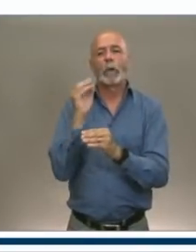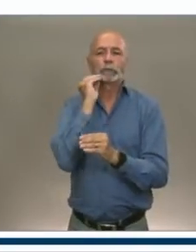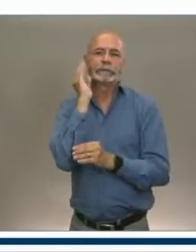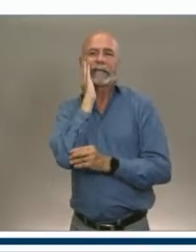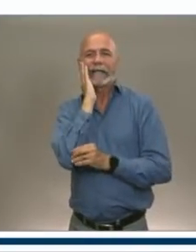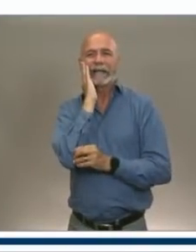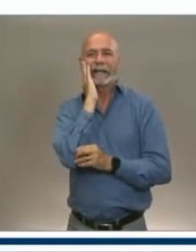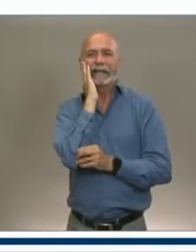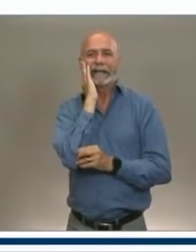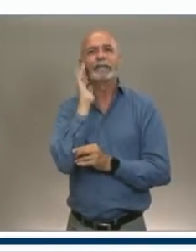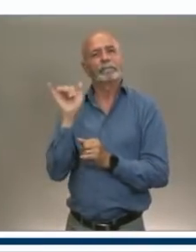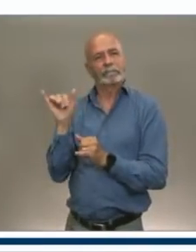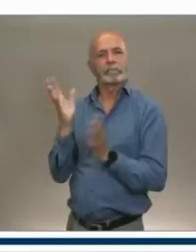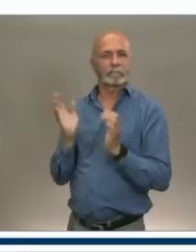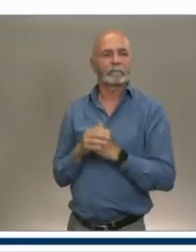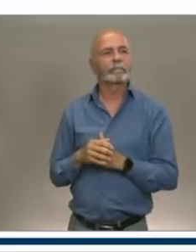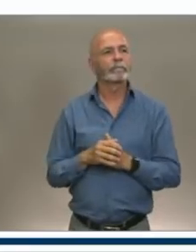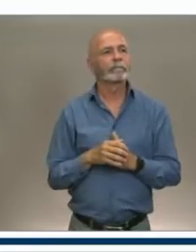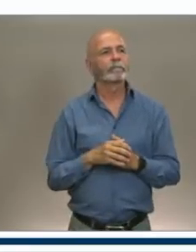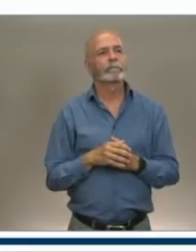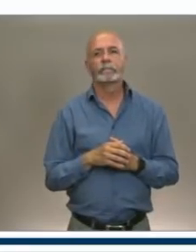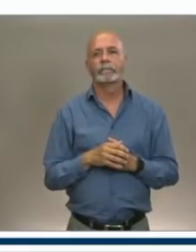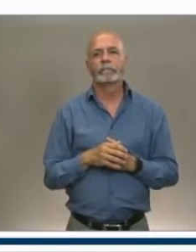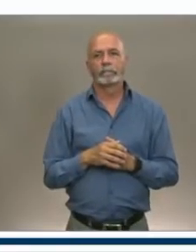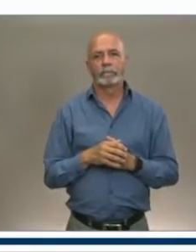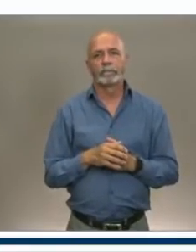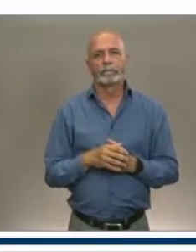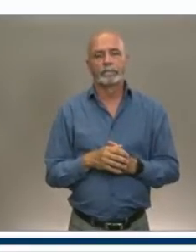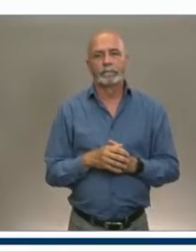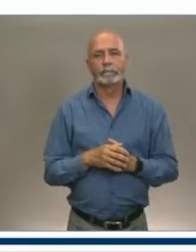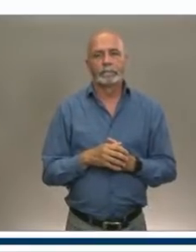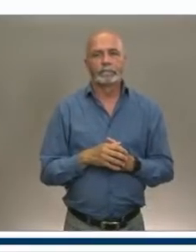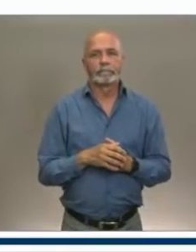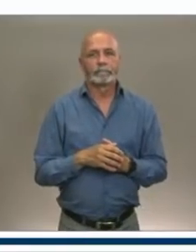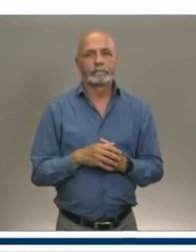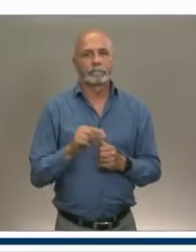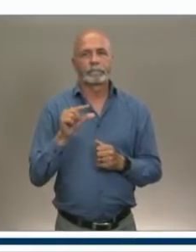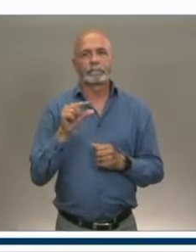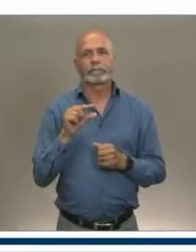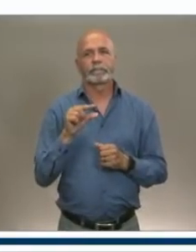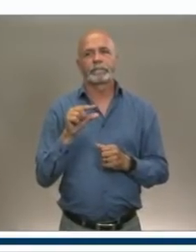The next question goes to Lois-Anne Dort at Guiseborough Journal.